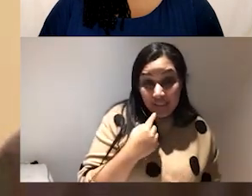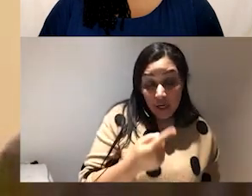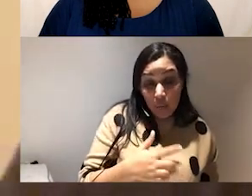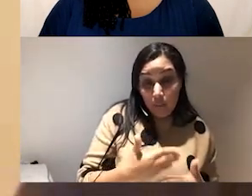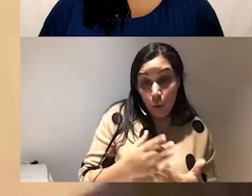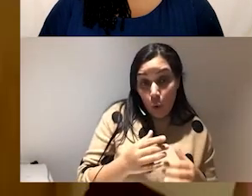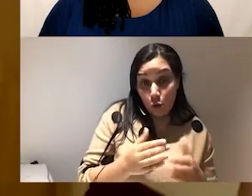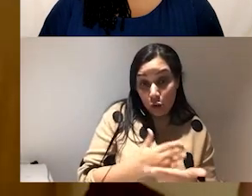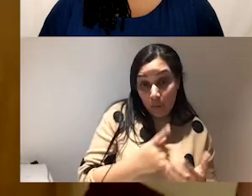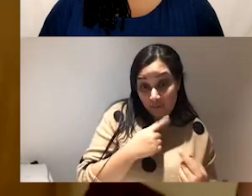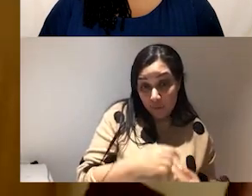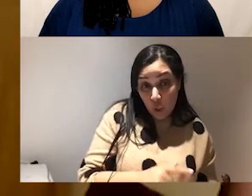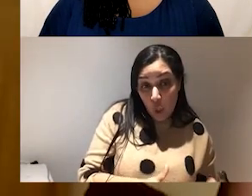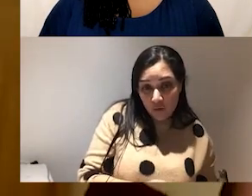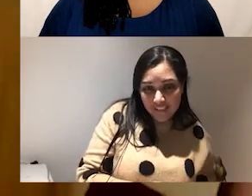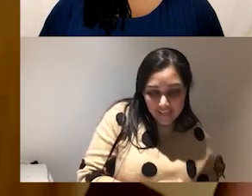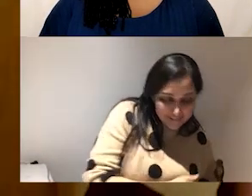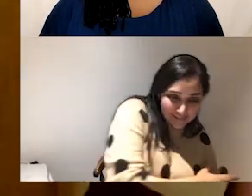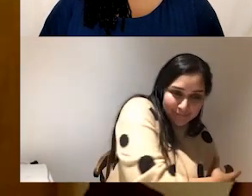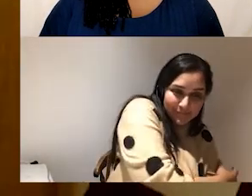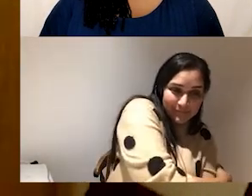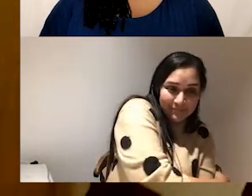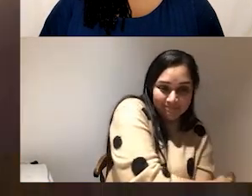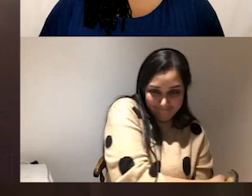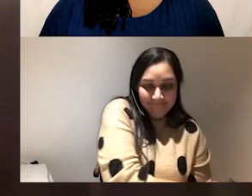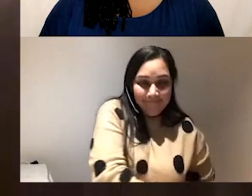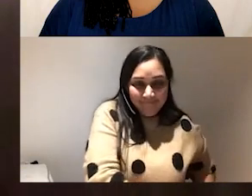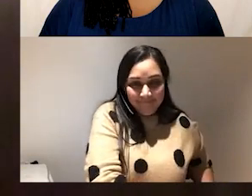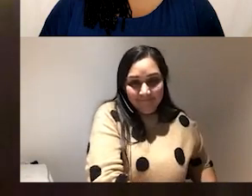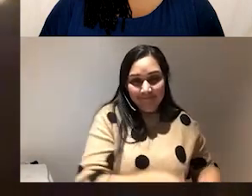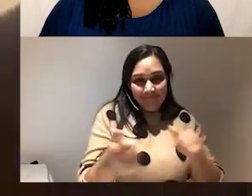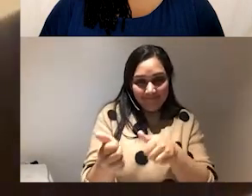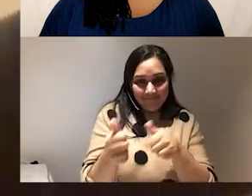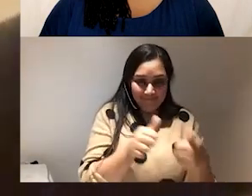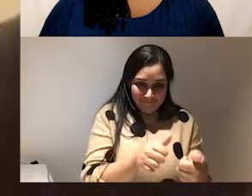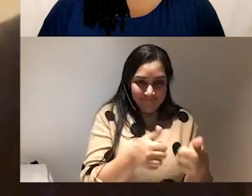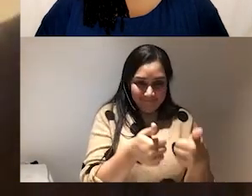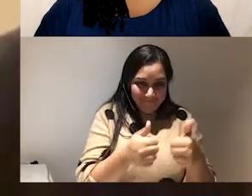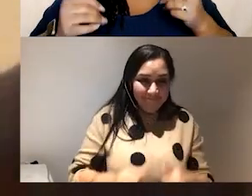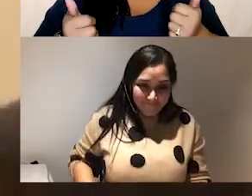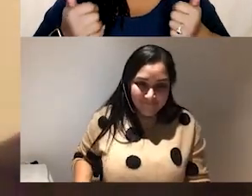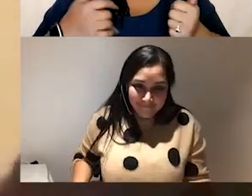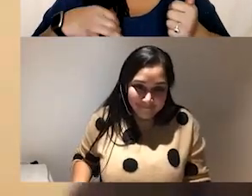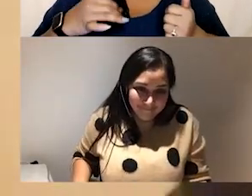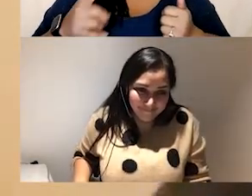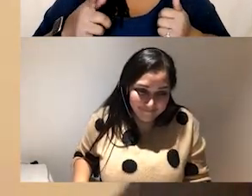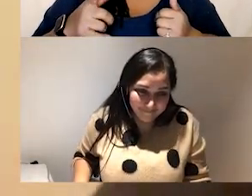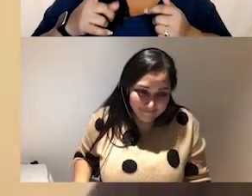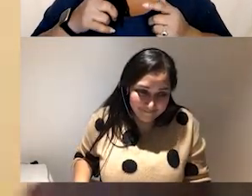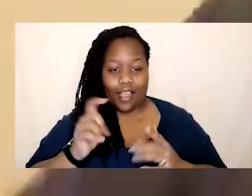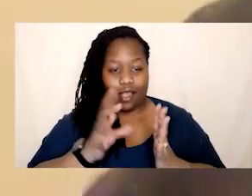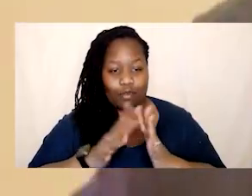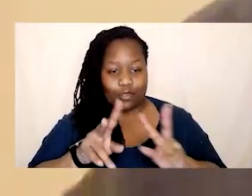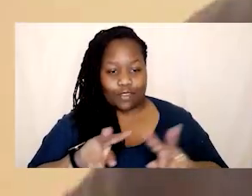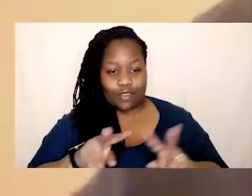if it had alt text i actually saw that can i say anything to that can i be like well